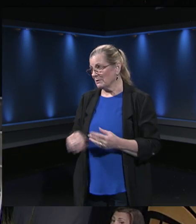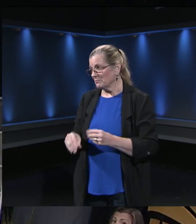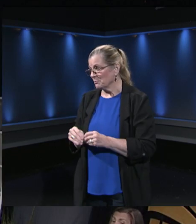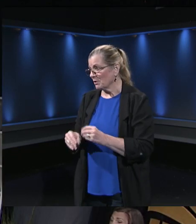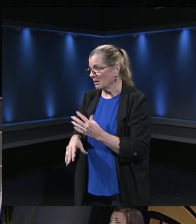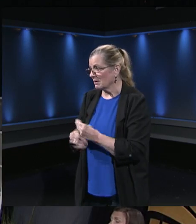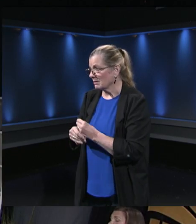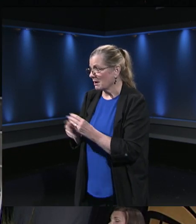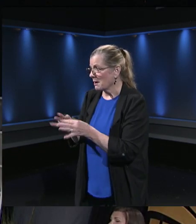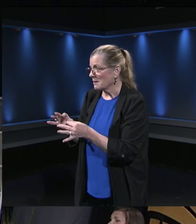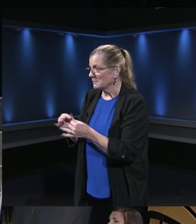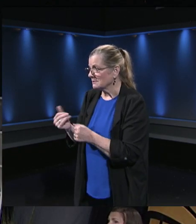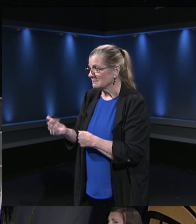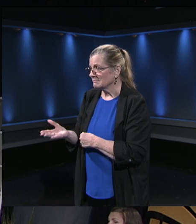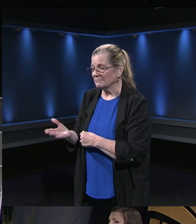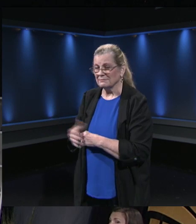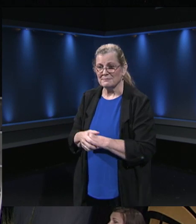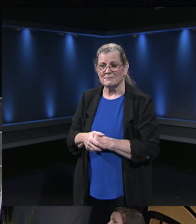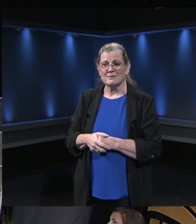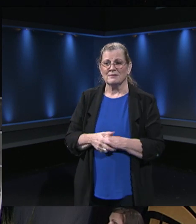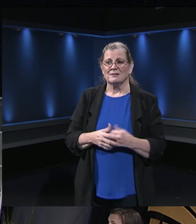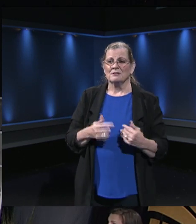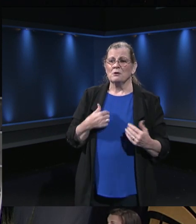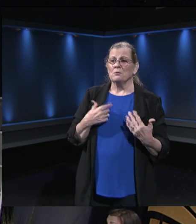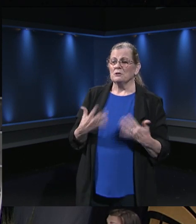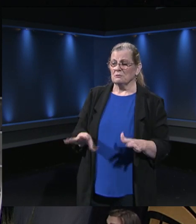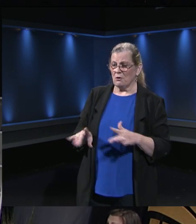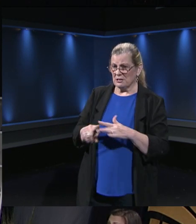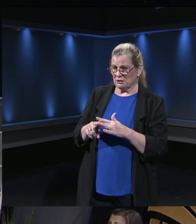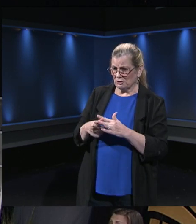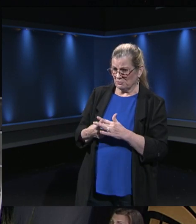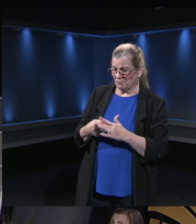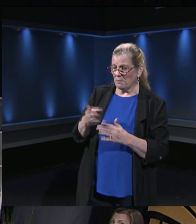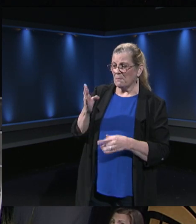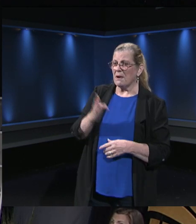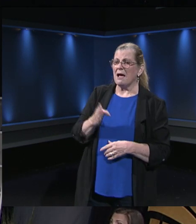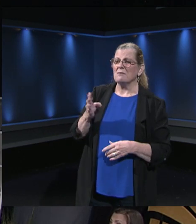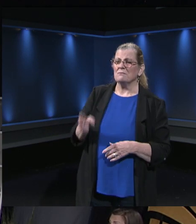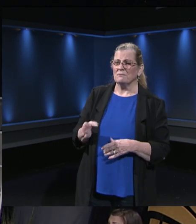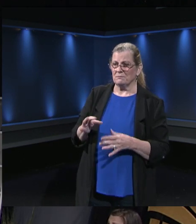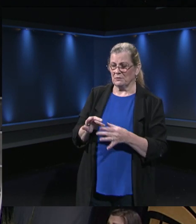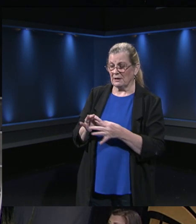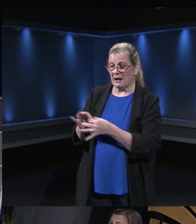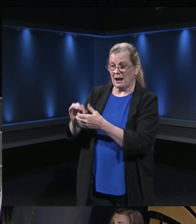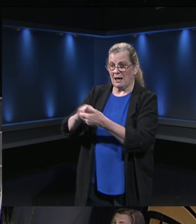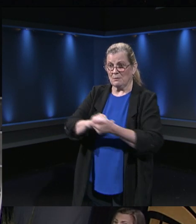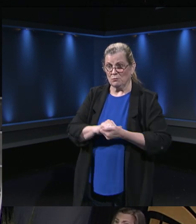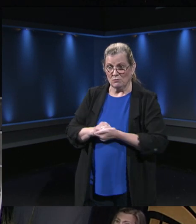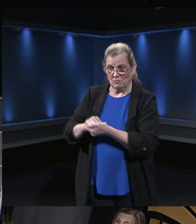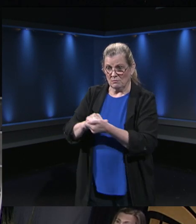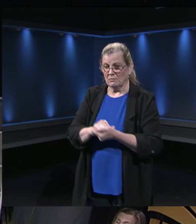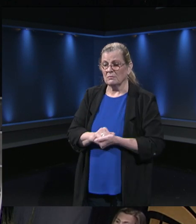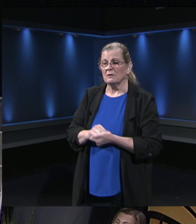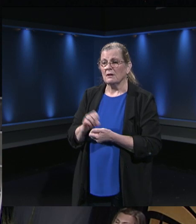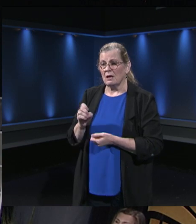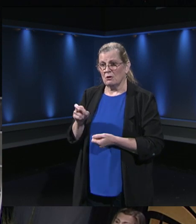Sure. Yeah, we were beginning the year with Blackboard Collaborate Ultra as our primary synchronous learning tool. The reason that our